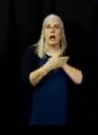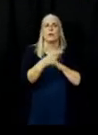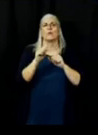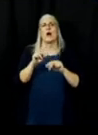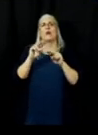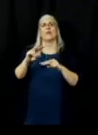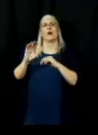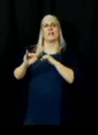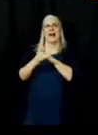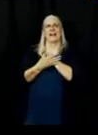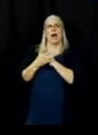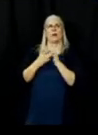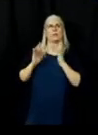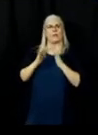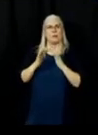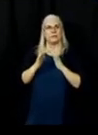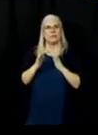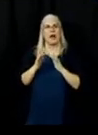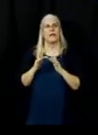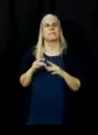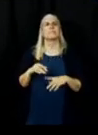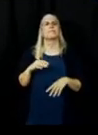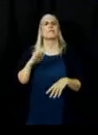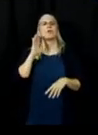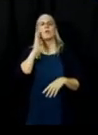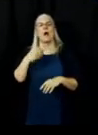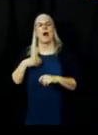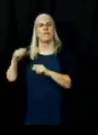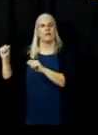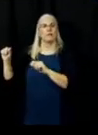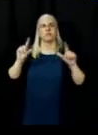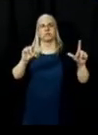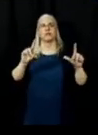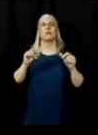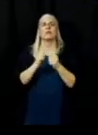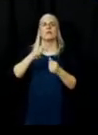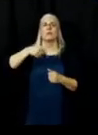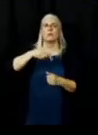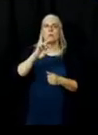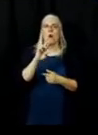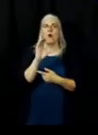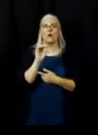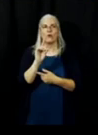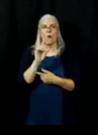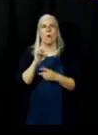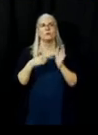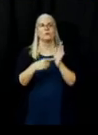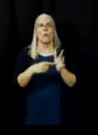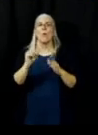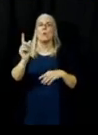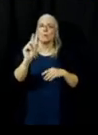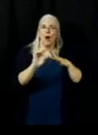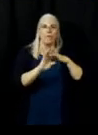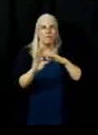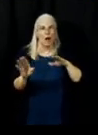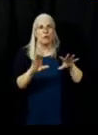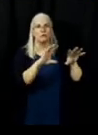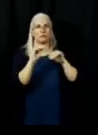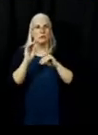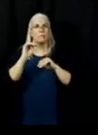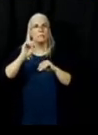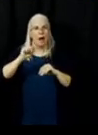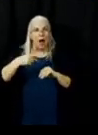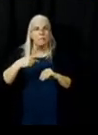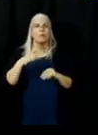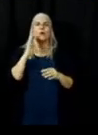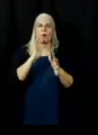presentation a QR code will appear that will link you with the evacuation maps incident updates will be provided at